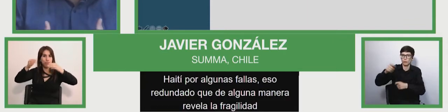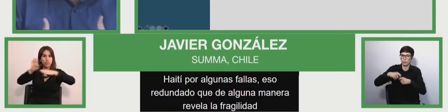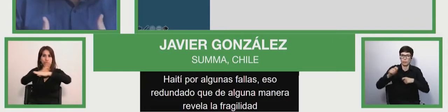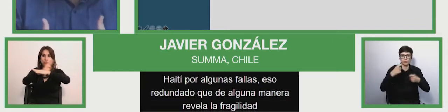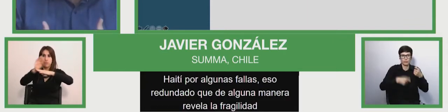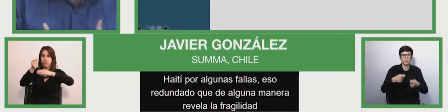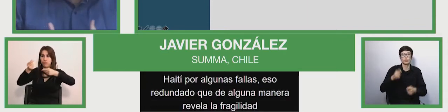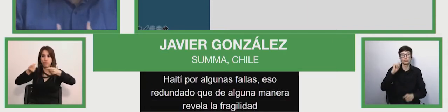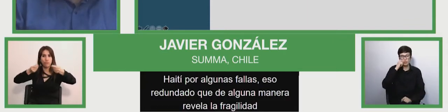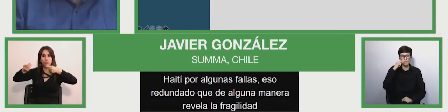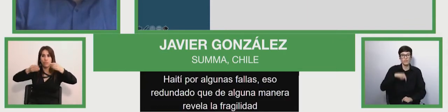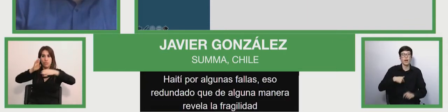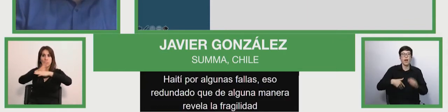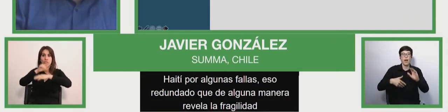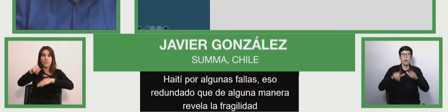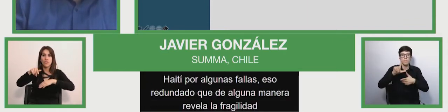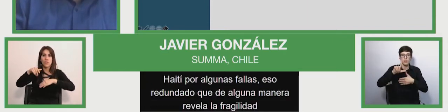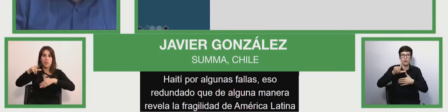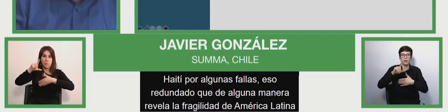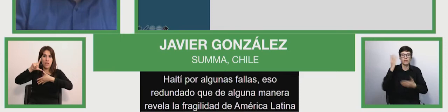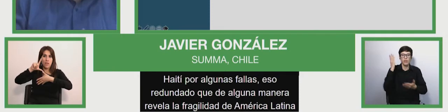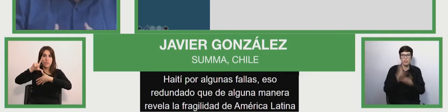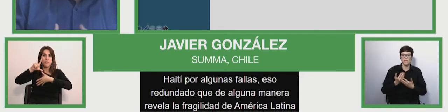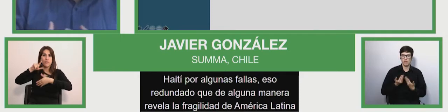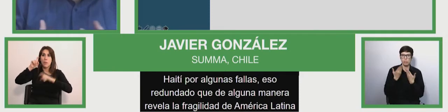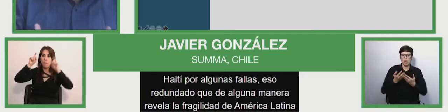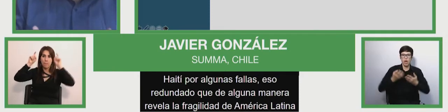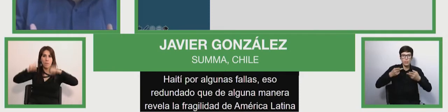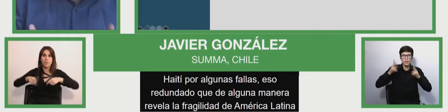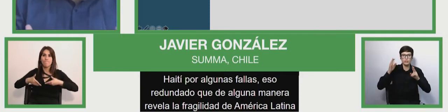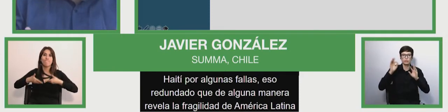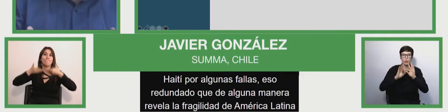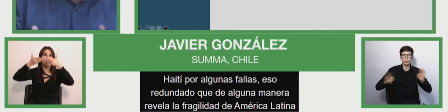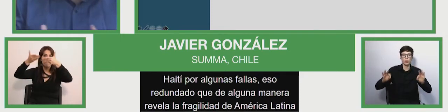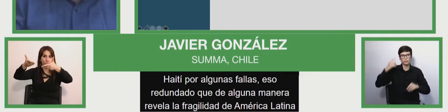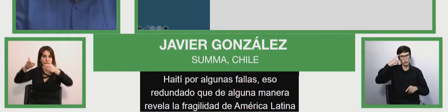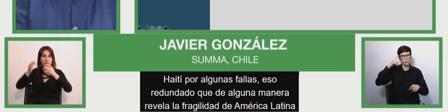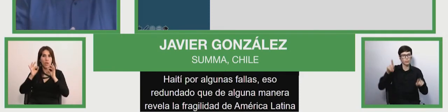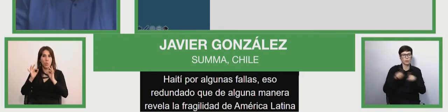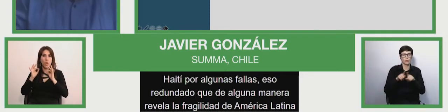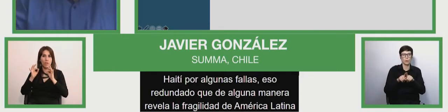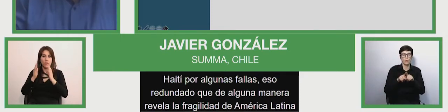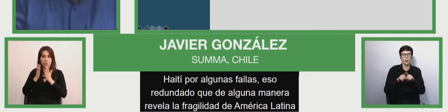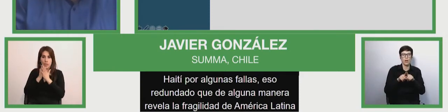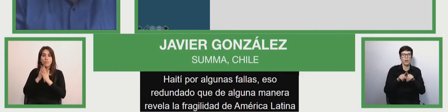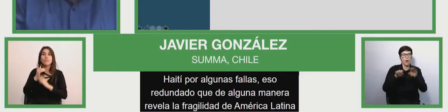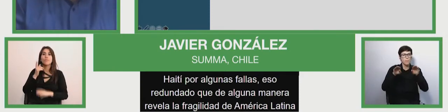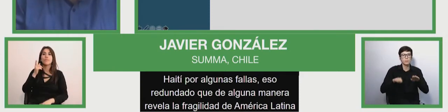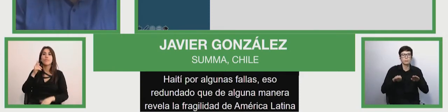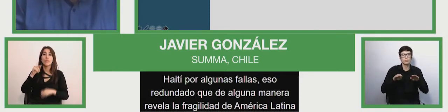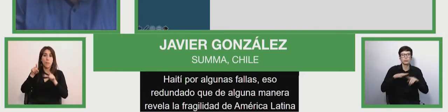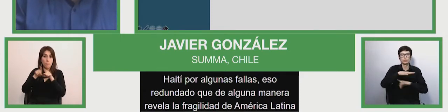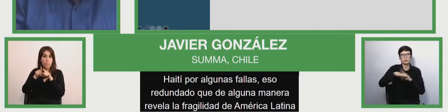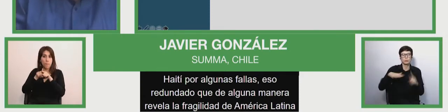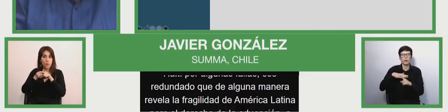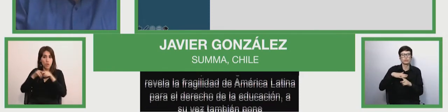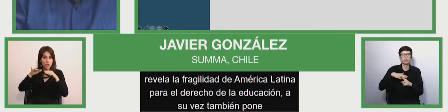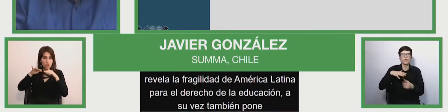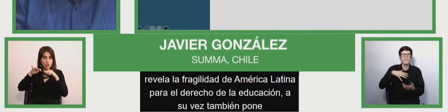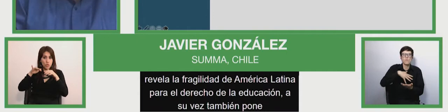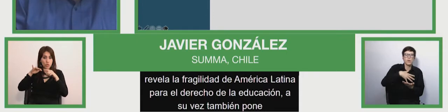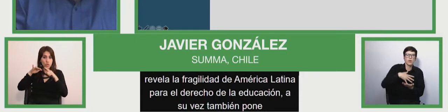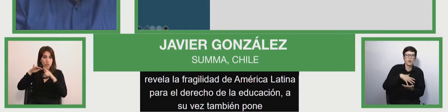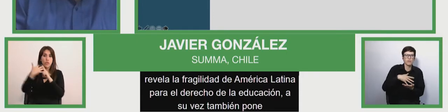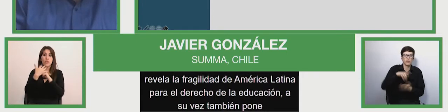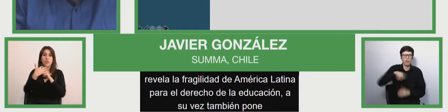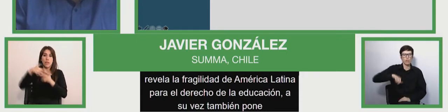of the right to education, but also it makes vulnerable these young people